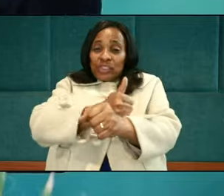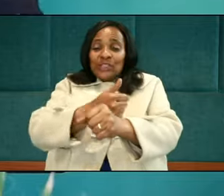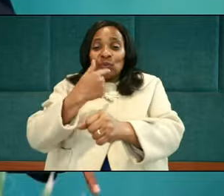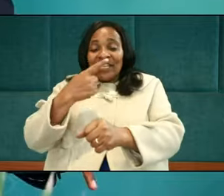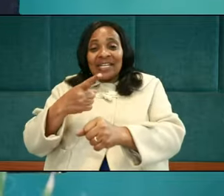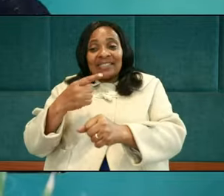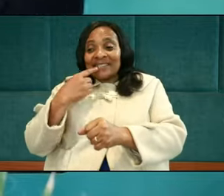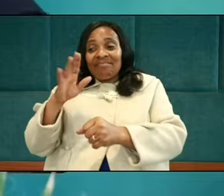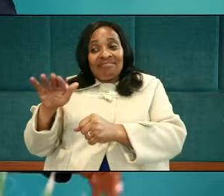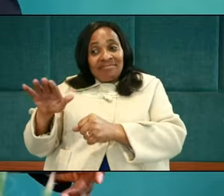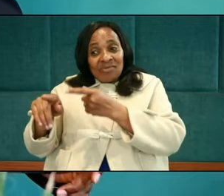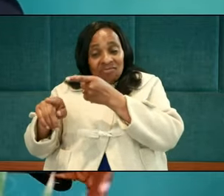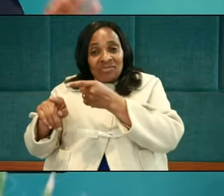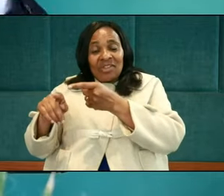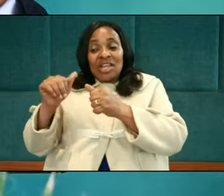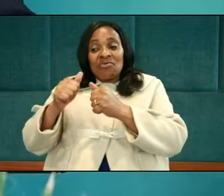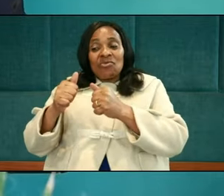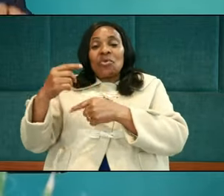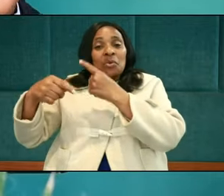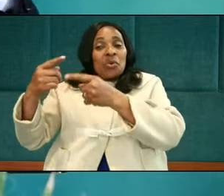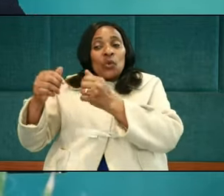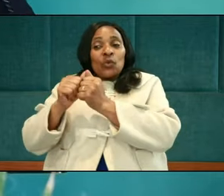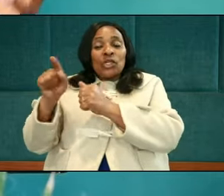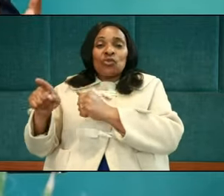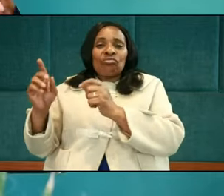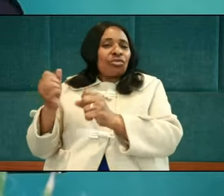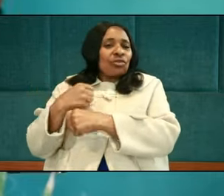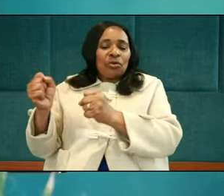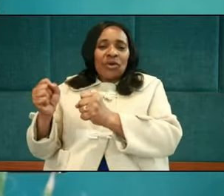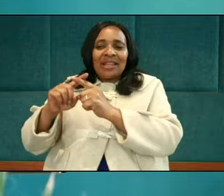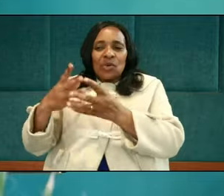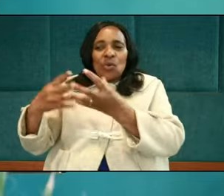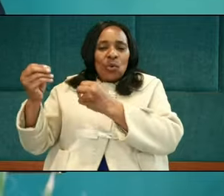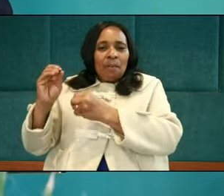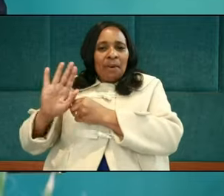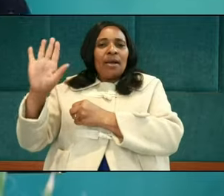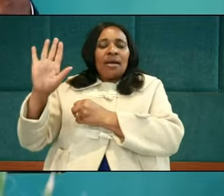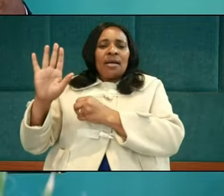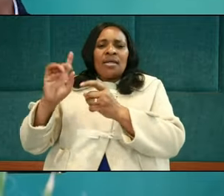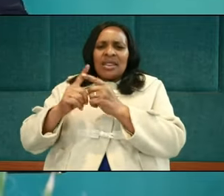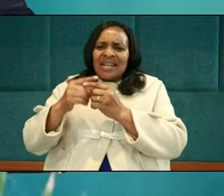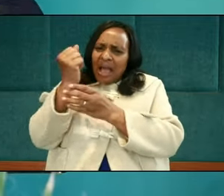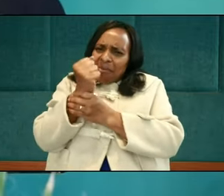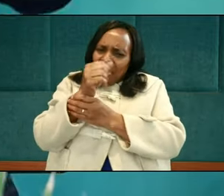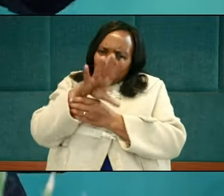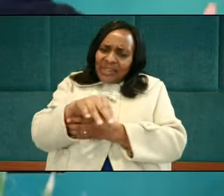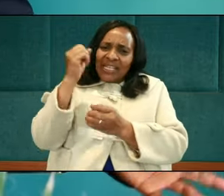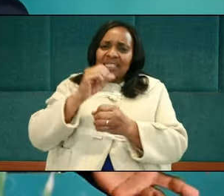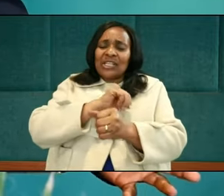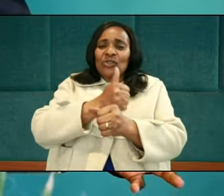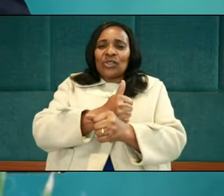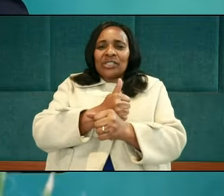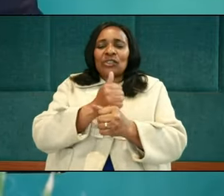Lot that, guy, you can go on your own. I don't want to be with you. And you just go. And Abraham could have taken authority over where was